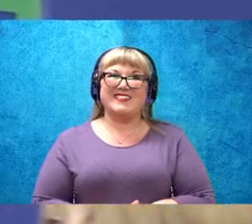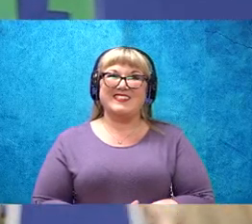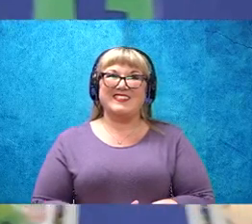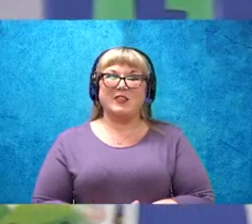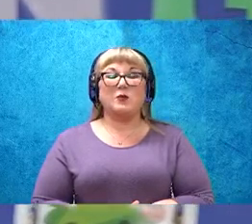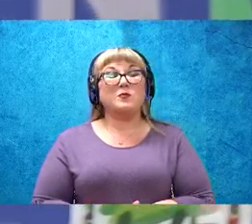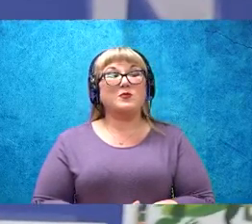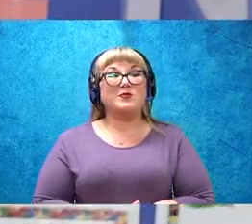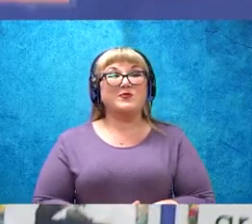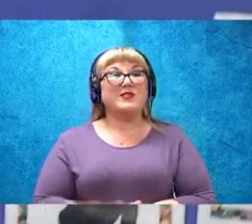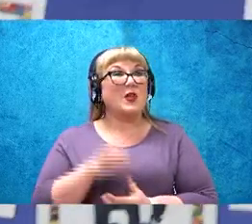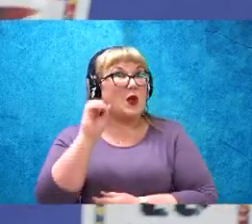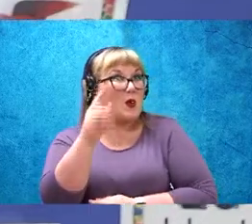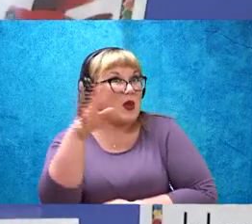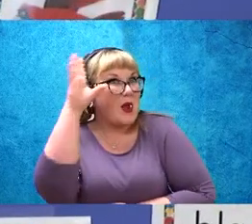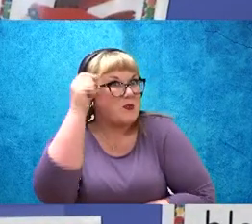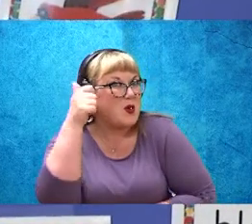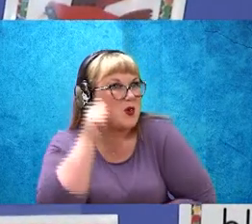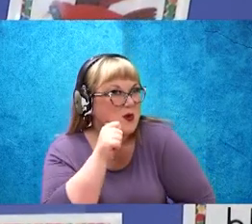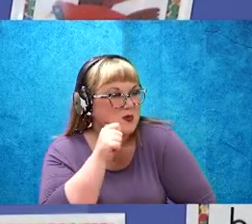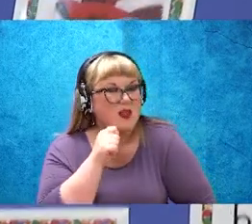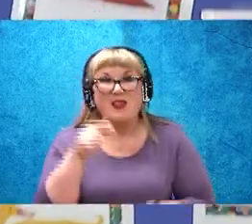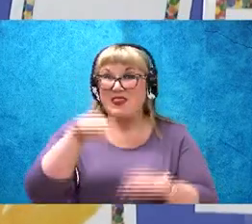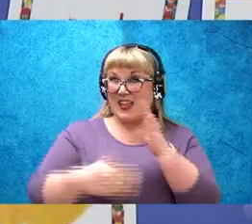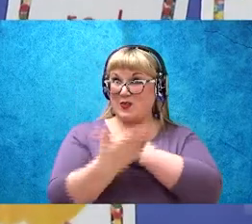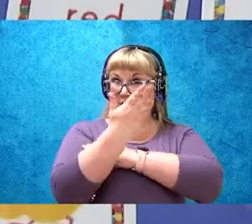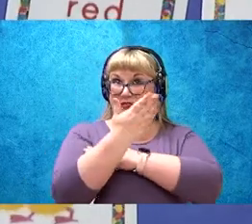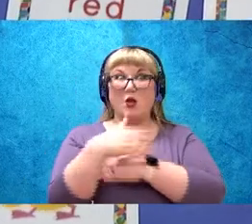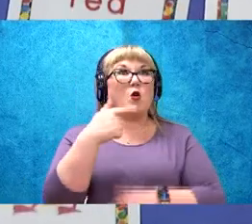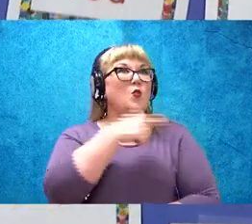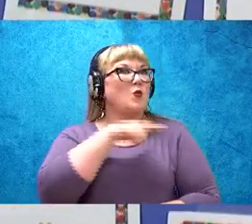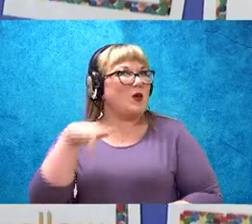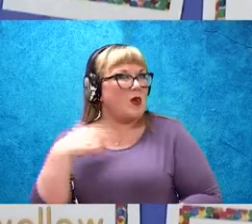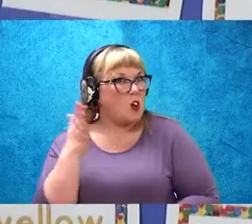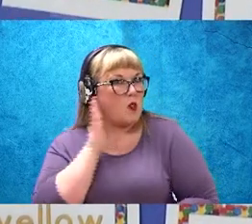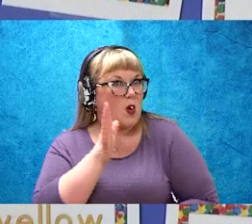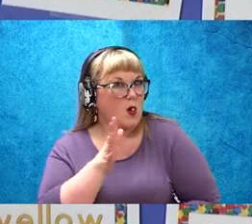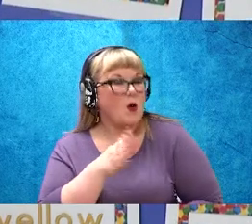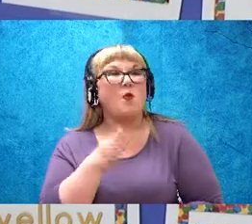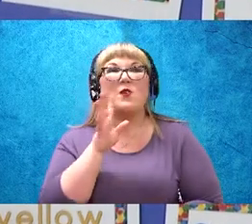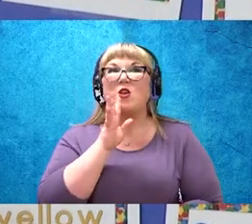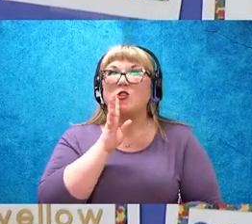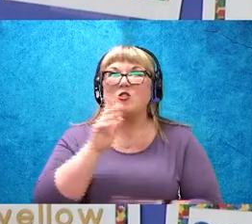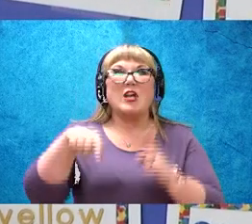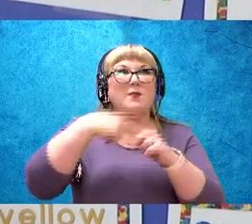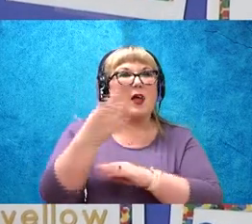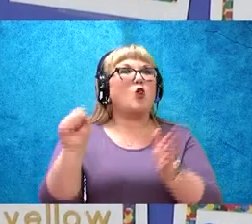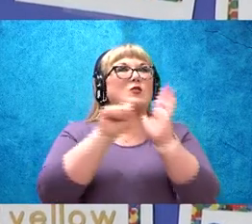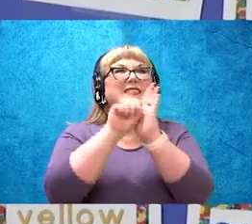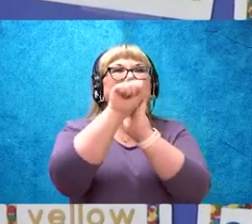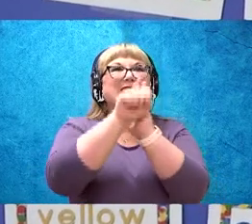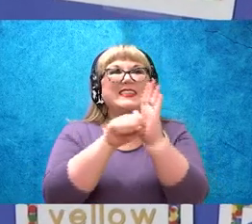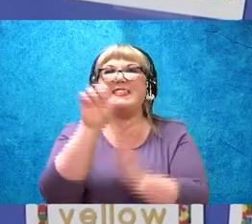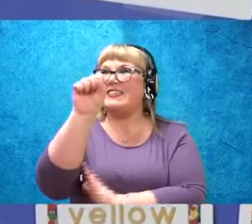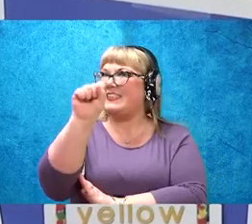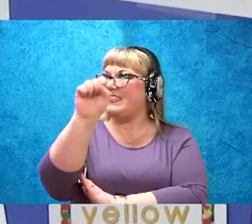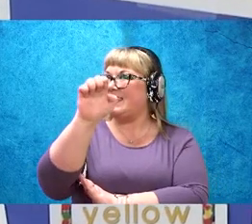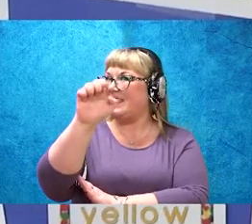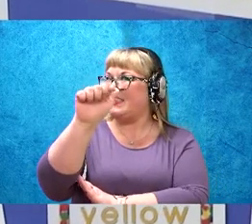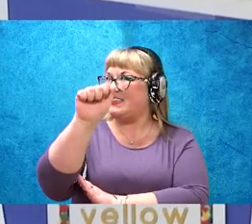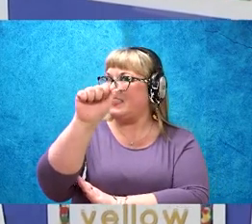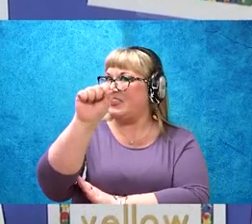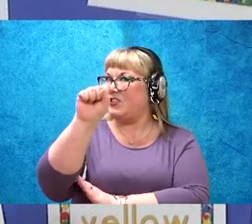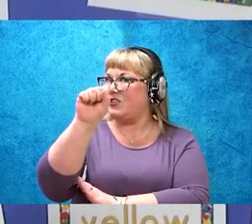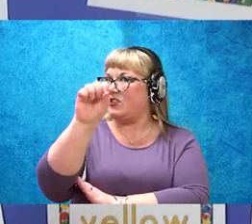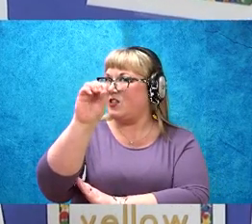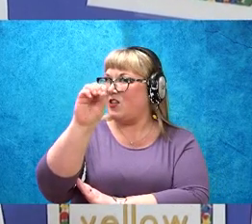All right, boys and girls. This morning, we are going to be talking about seasons. So,